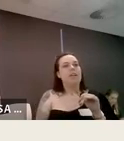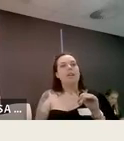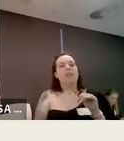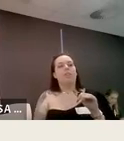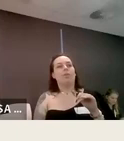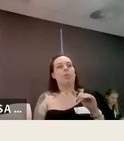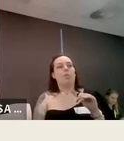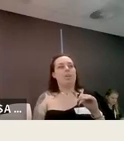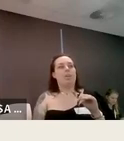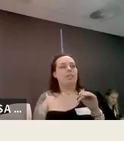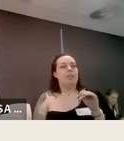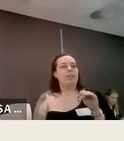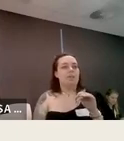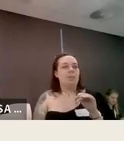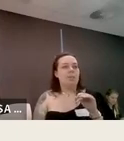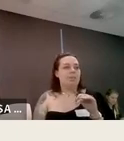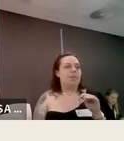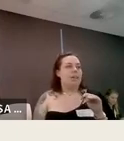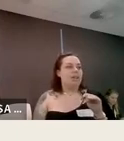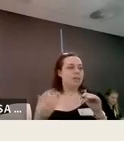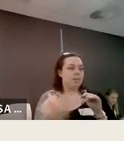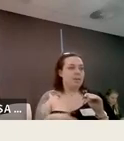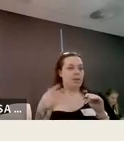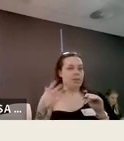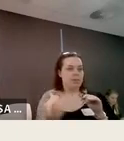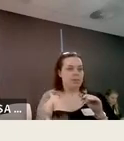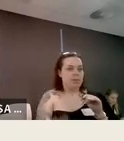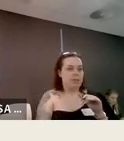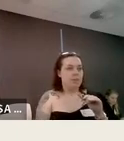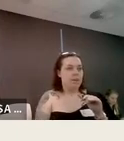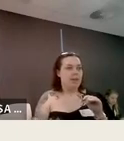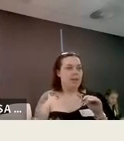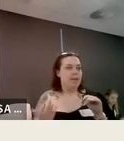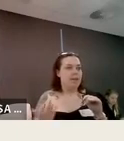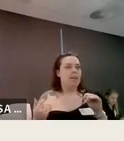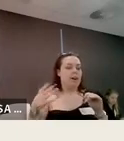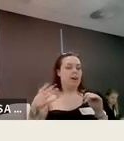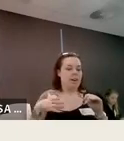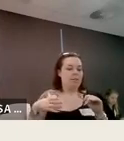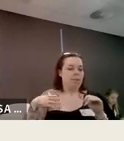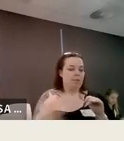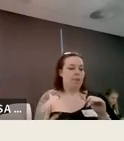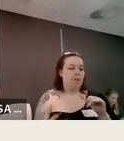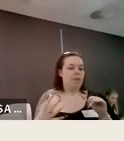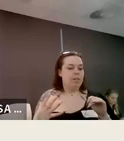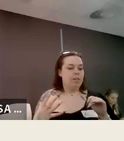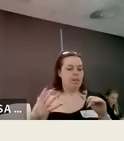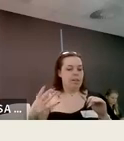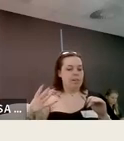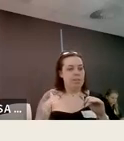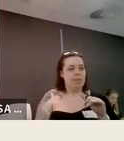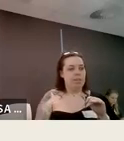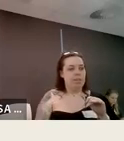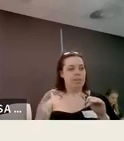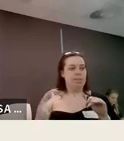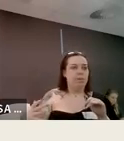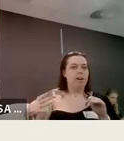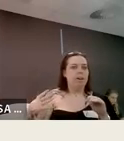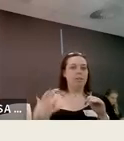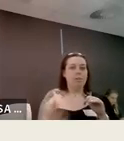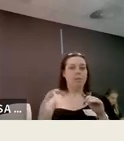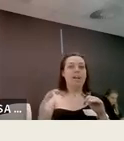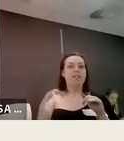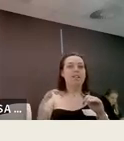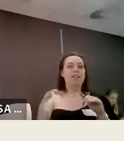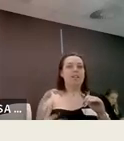services so one of the things i do as president and summary on the dap is i refer uh students